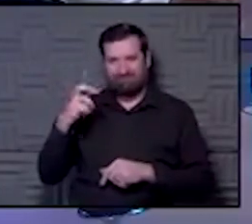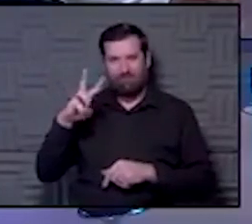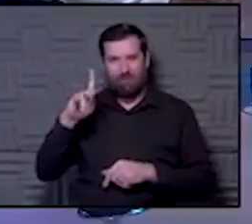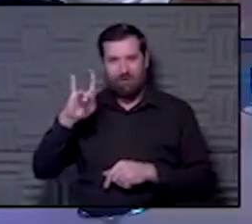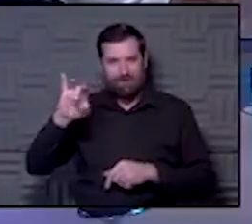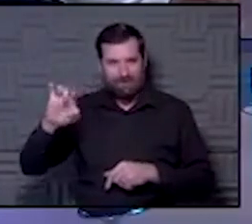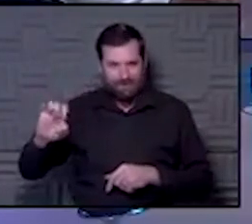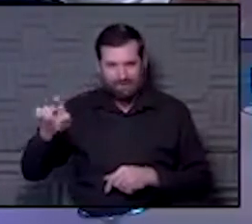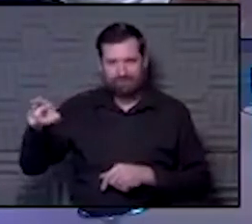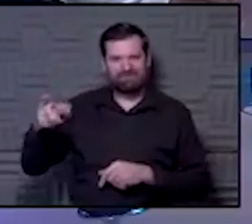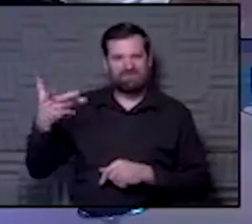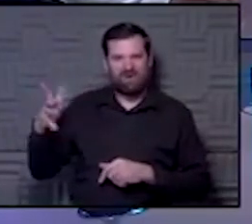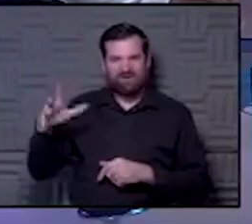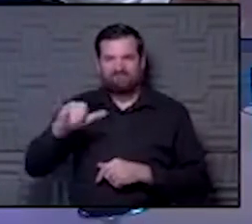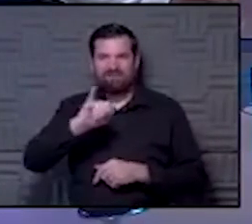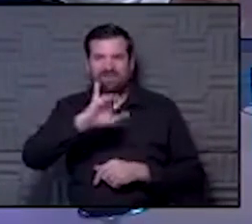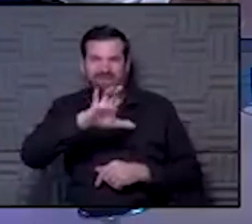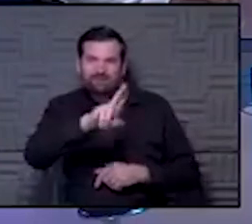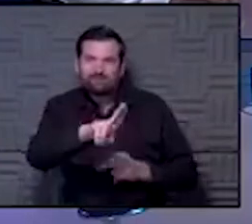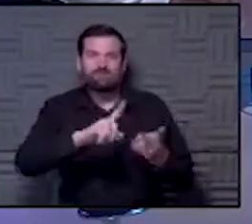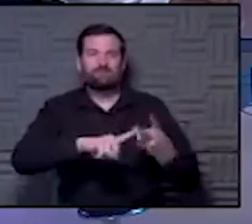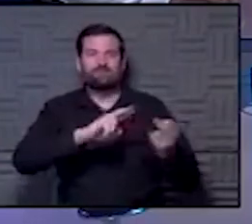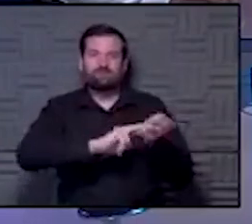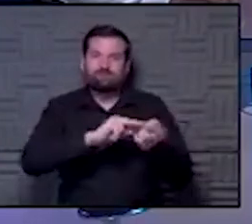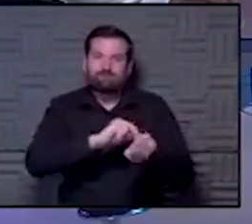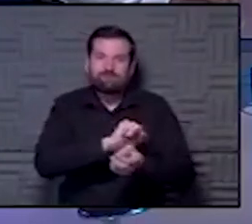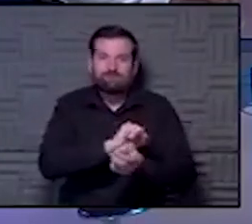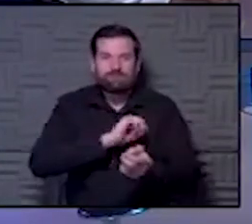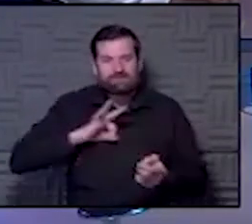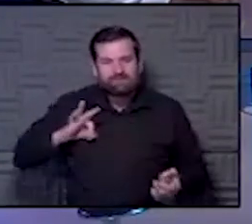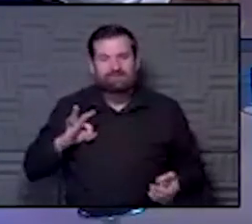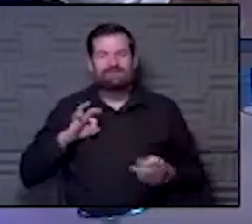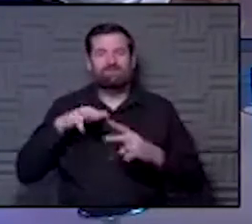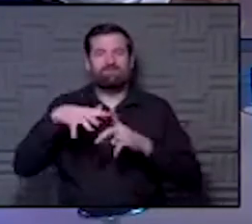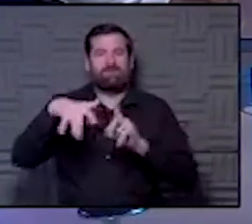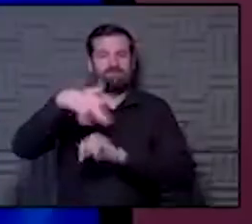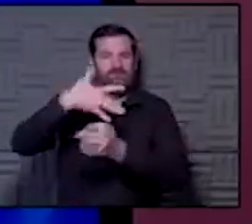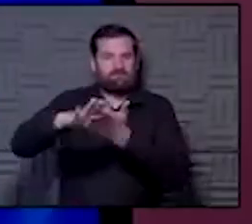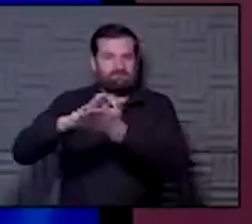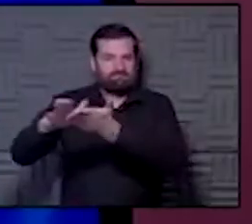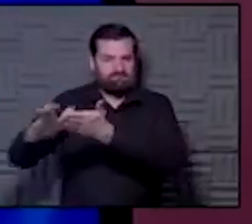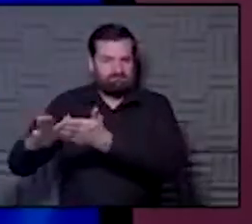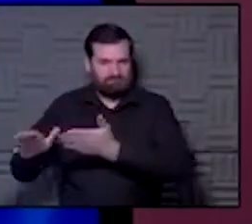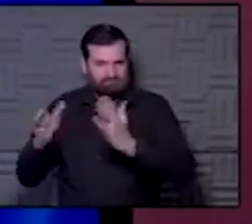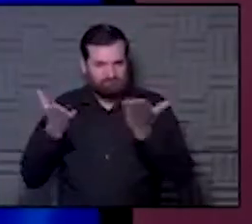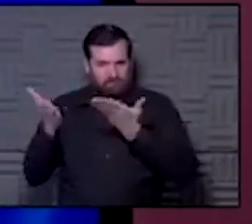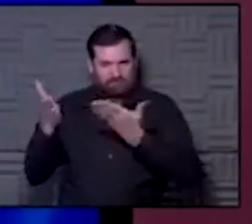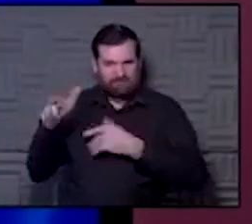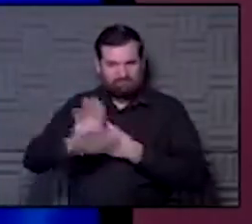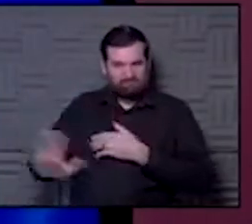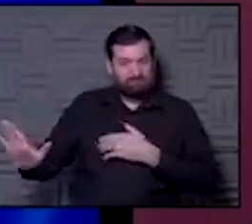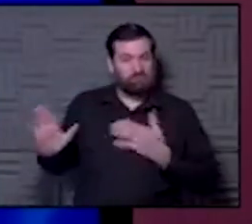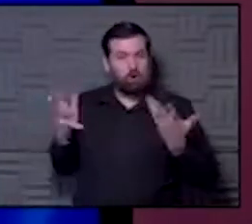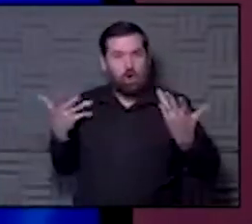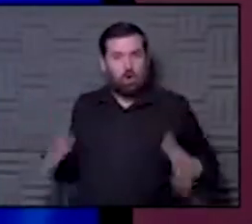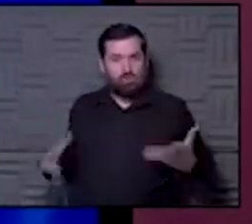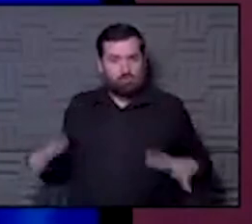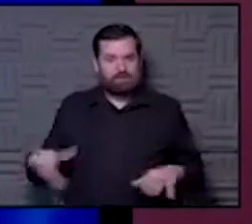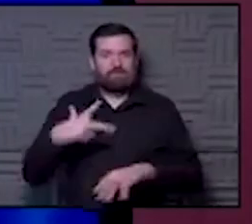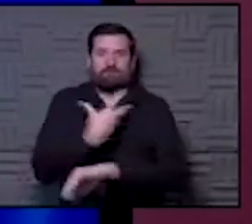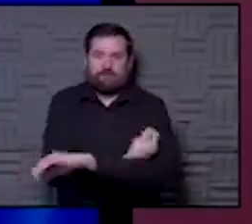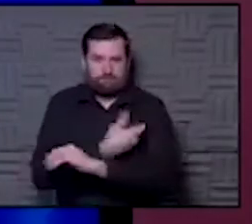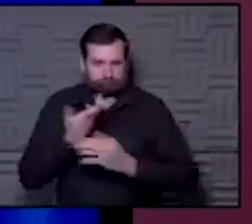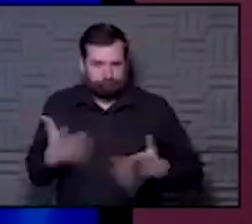ICU doctors, the floor folks, and the nursing staff, the environmental services staff directly involved in the care of COVID-19 patients have been vaccinated.